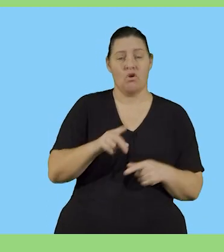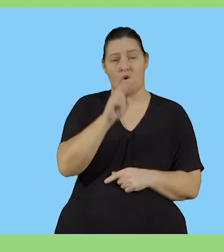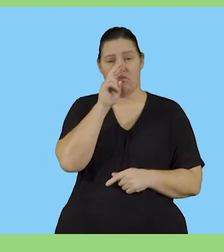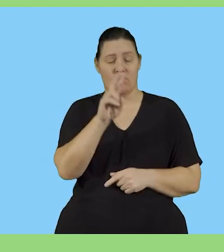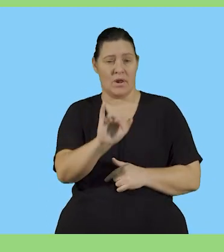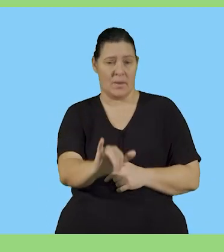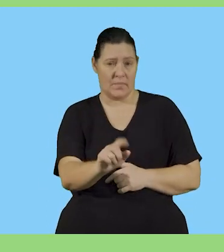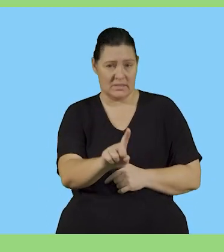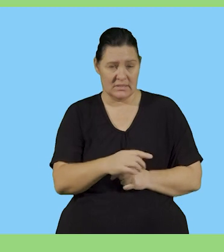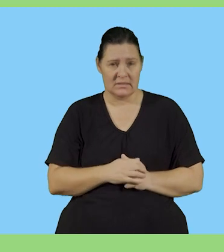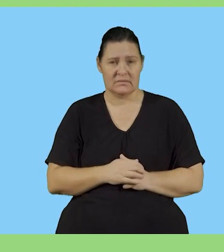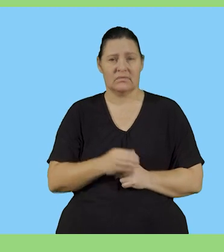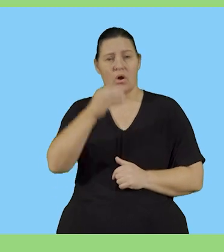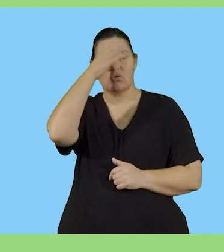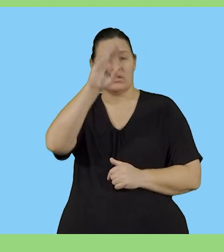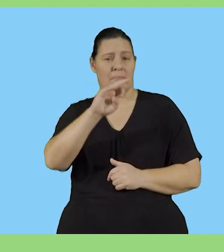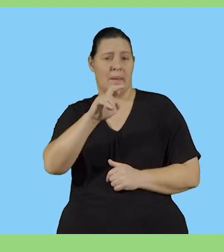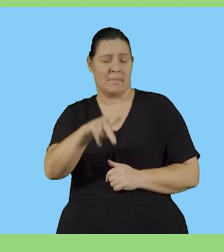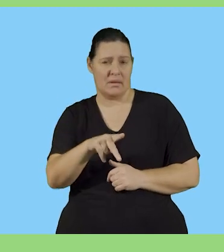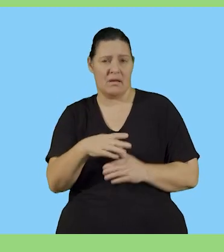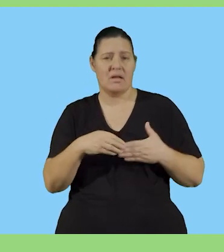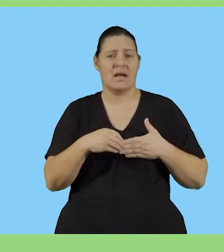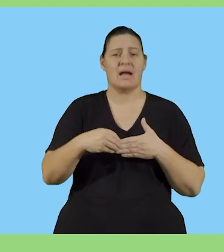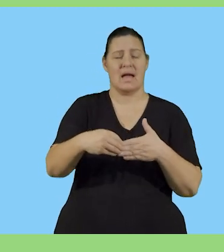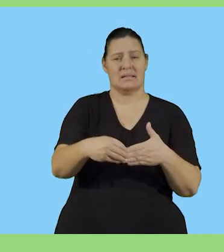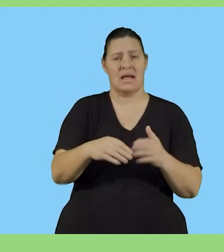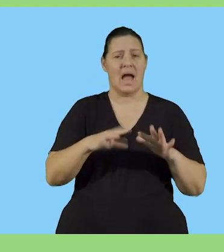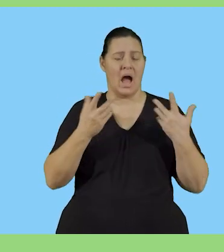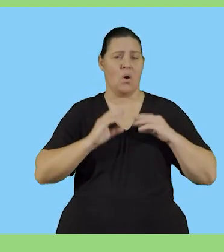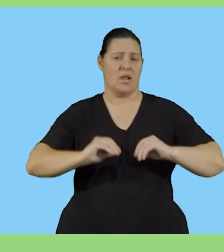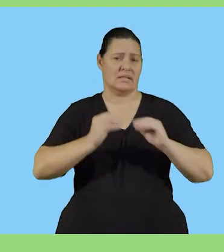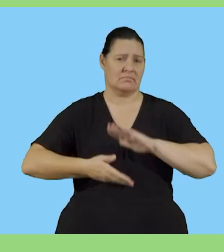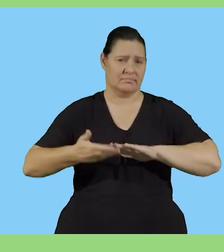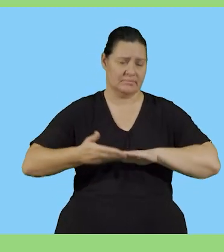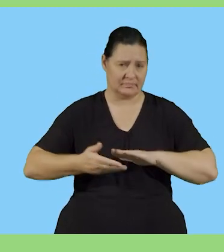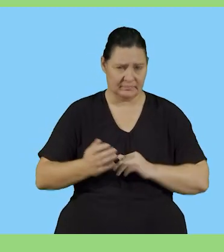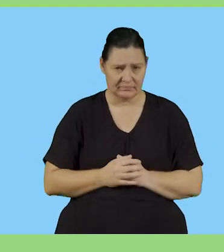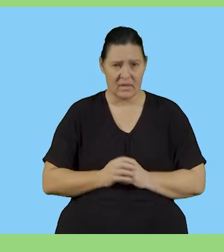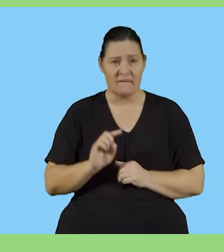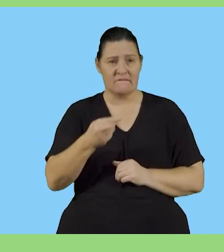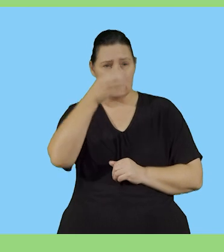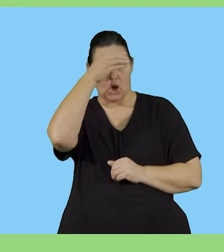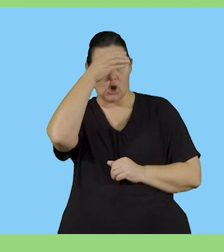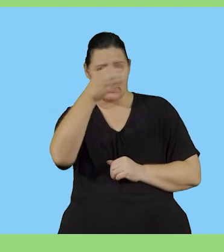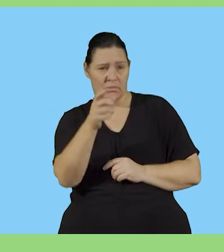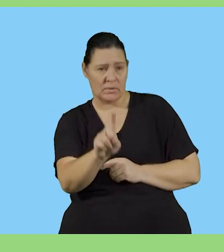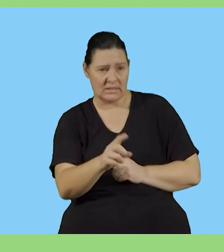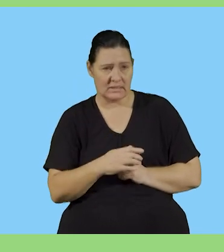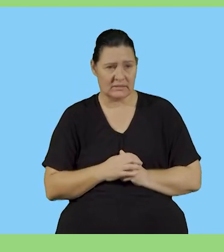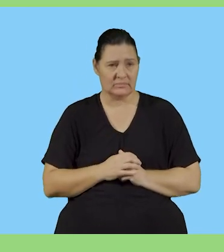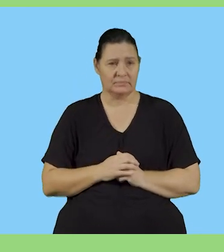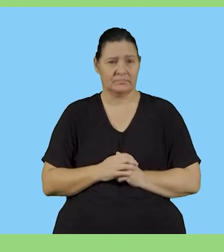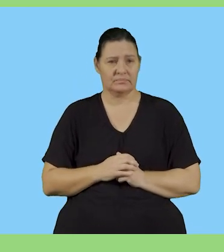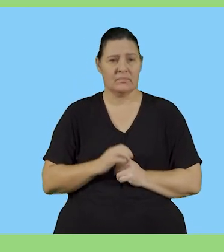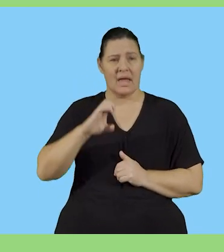So what you are looking at right now is our concept map, which gives us guidance as to how this lesson is going to go. So the first concept that we are going to